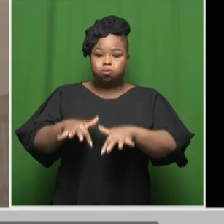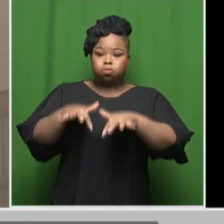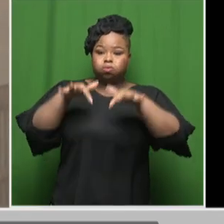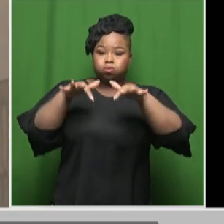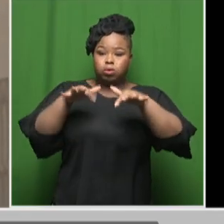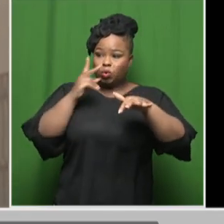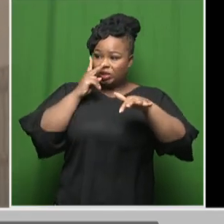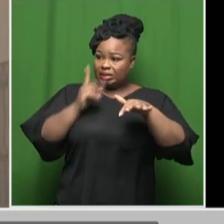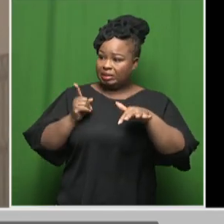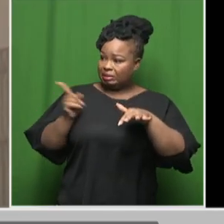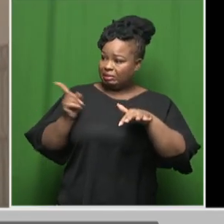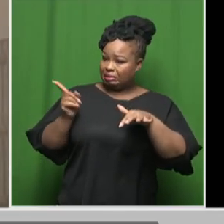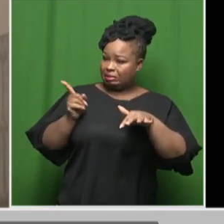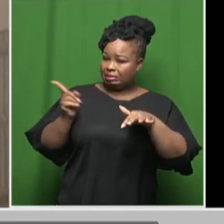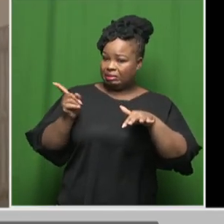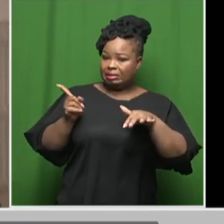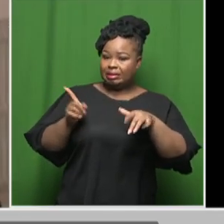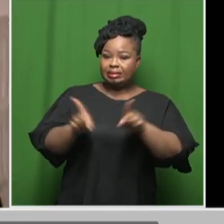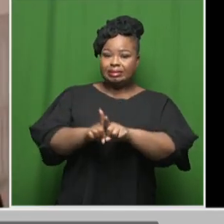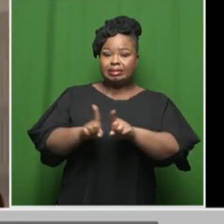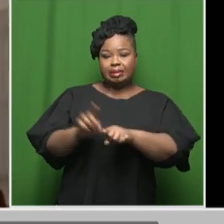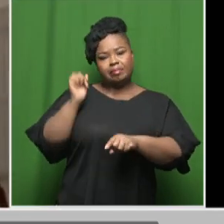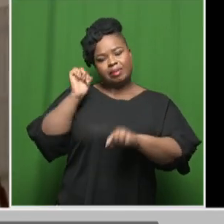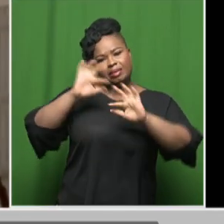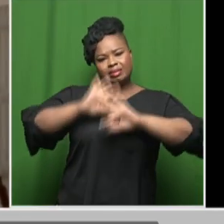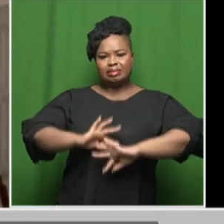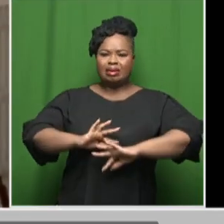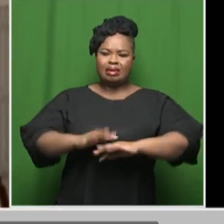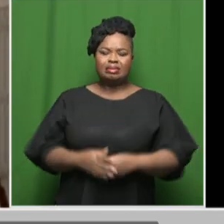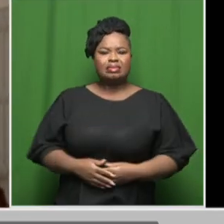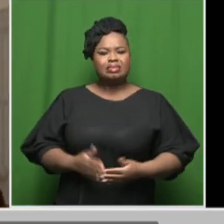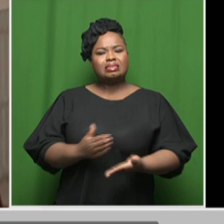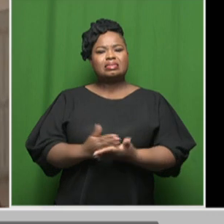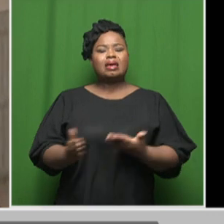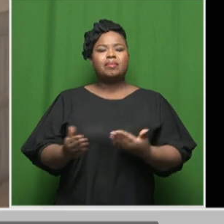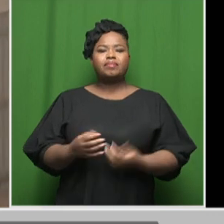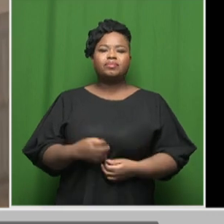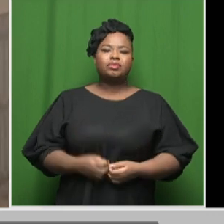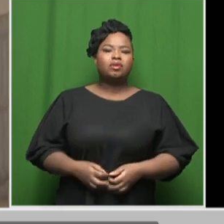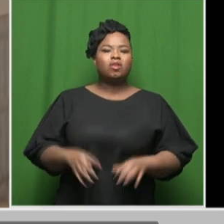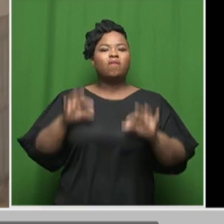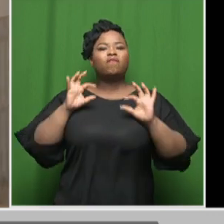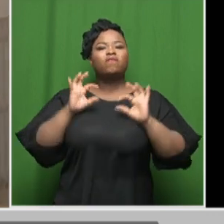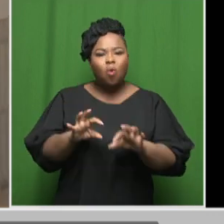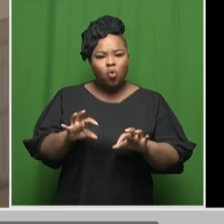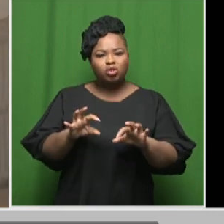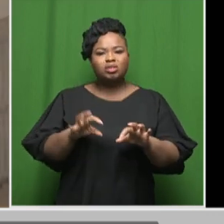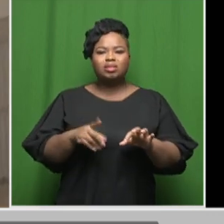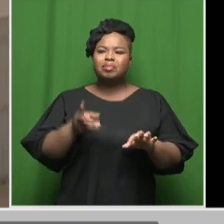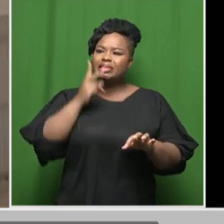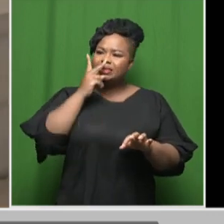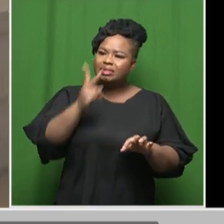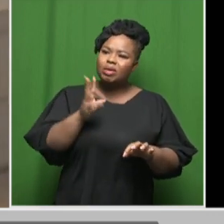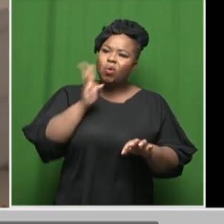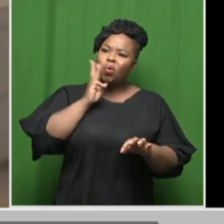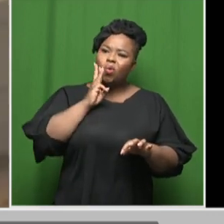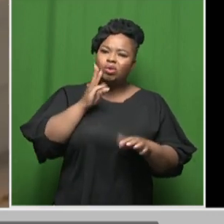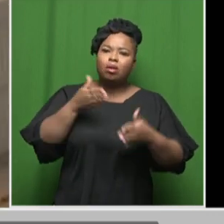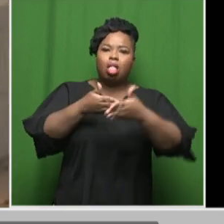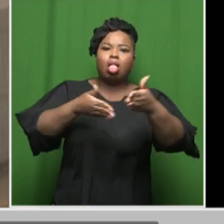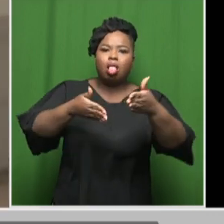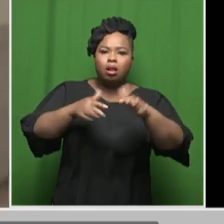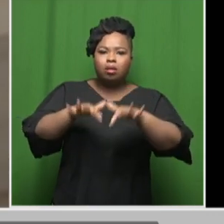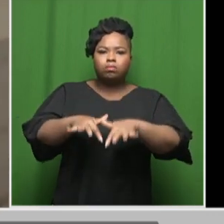we have witnessed last night, where motorists were trying to fall their way through the areas which were barricaded.